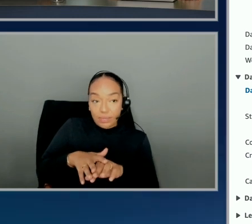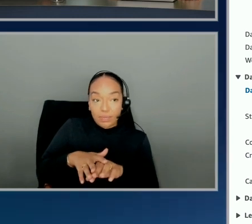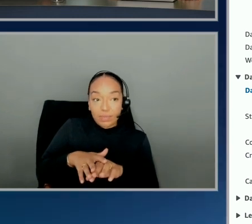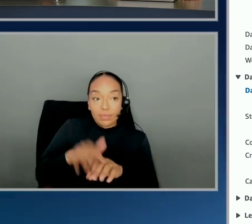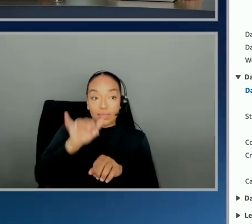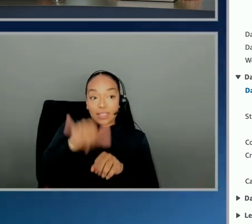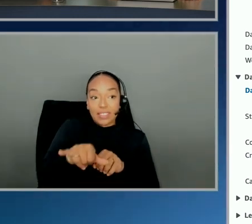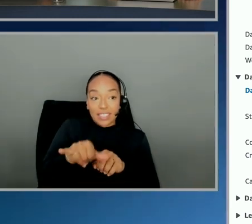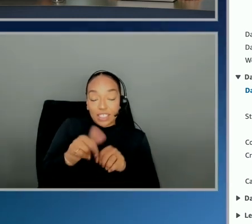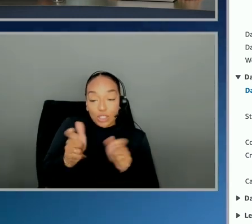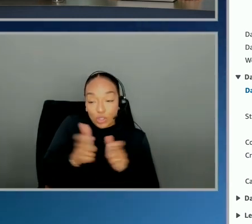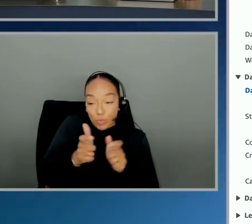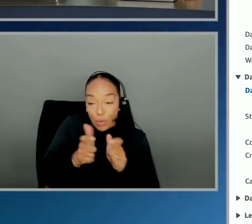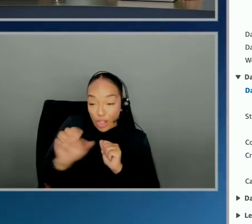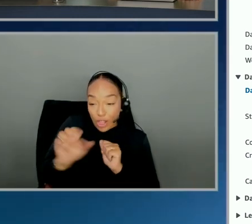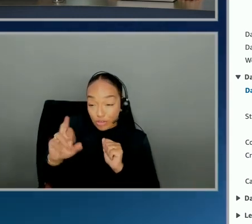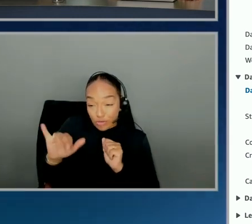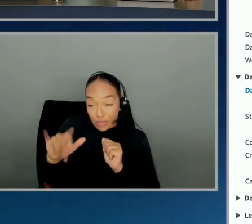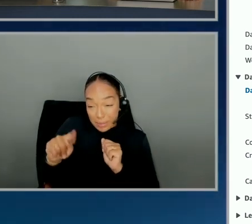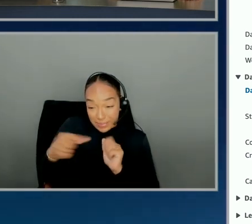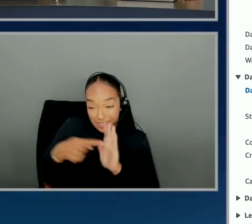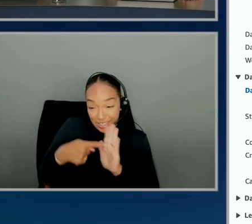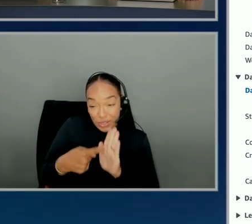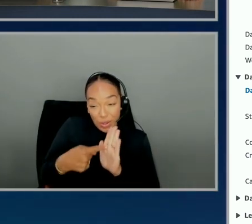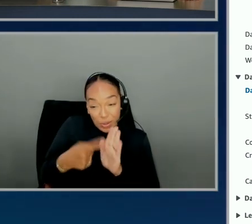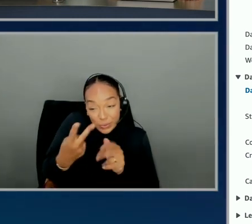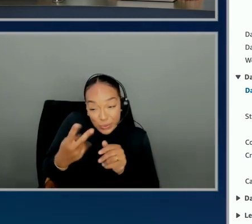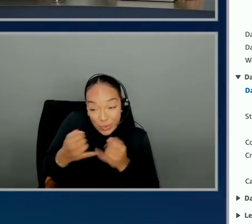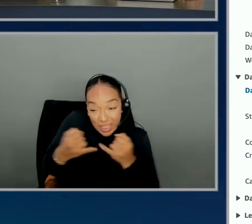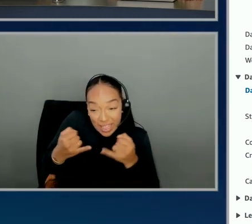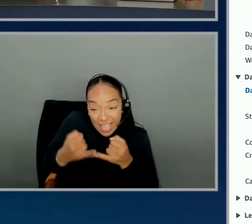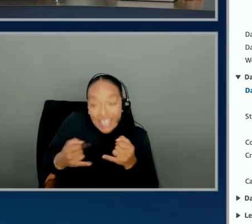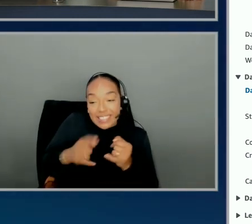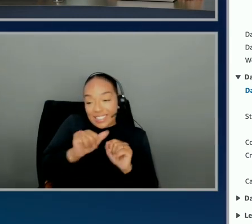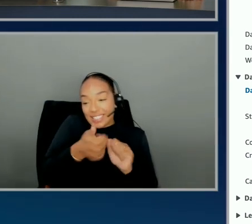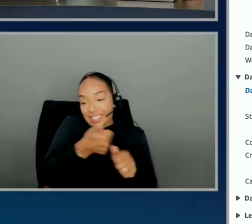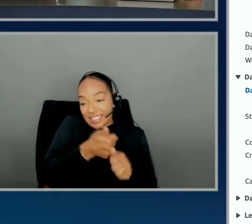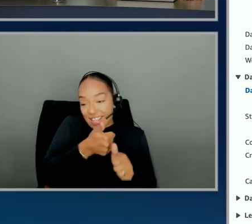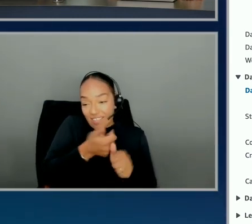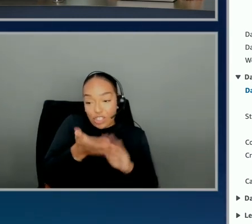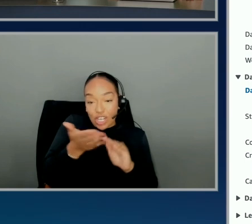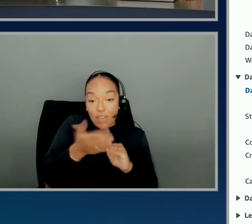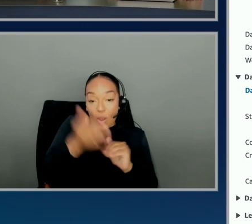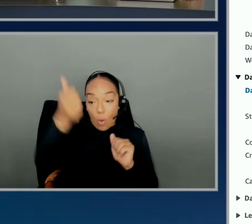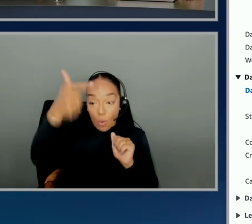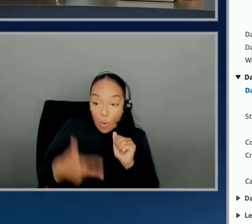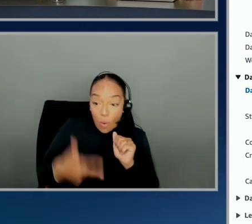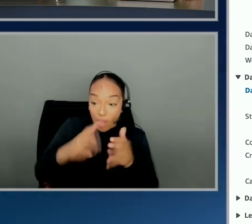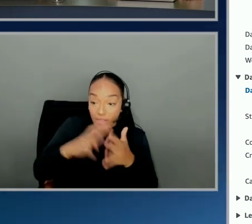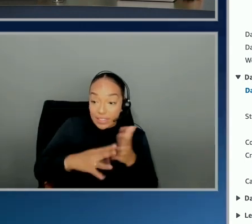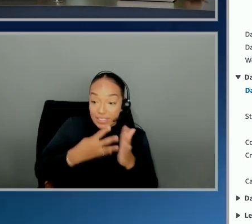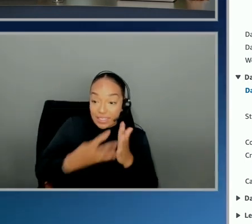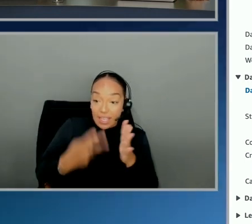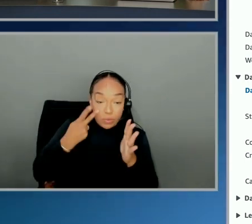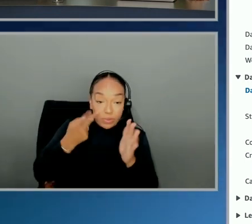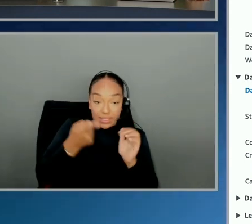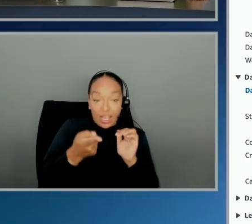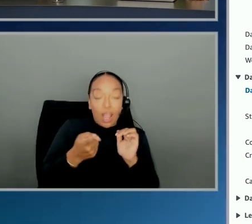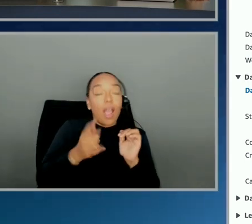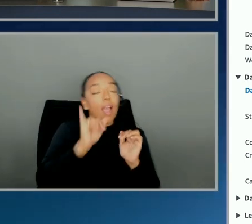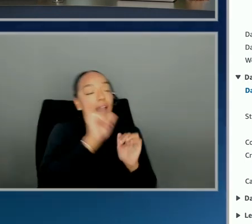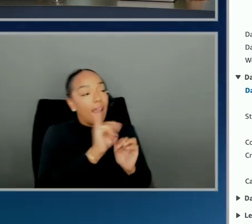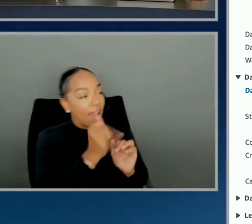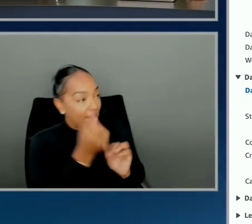small script that I showed, like two lines of code, this gets generated for all the tables that you see here. Okay, got it. So you go into databases,